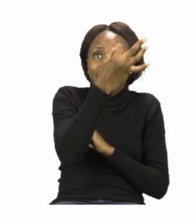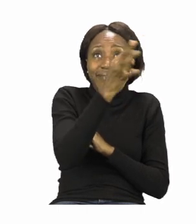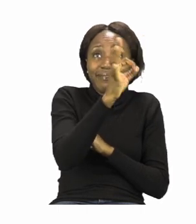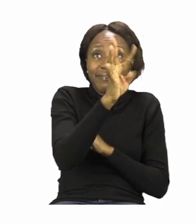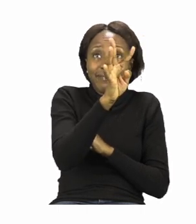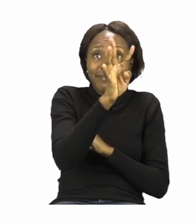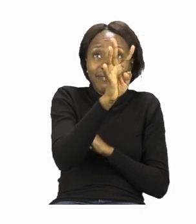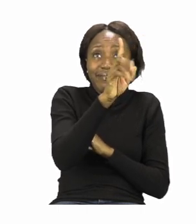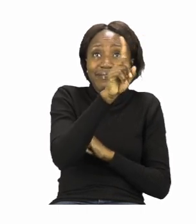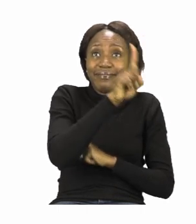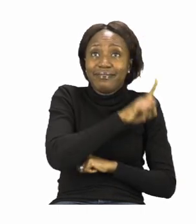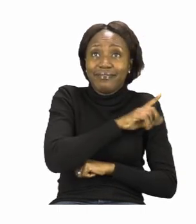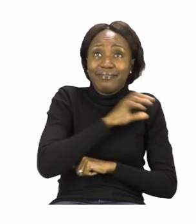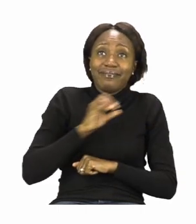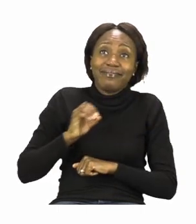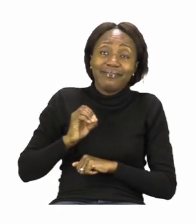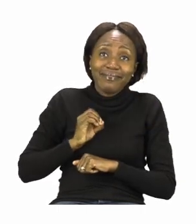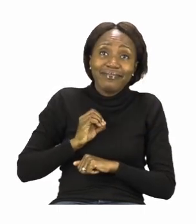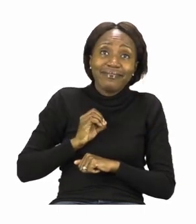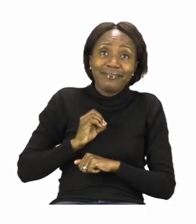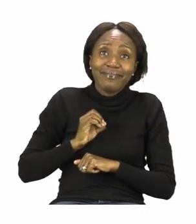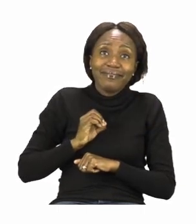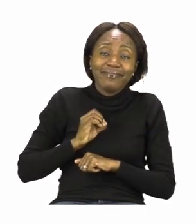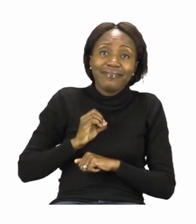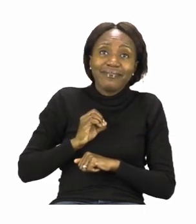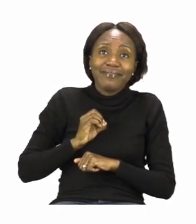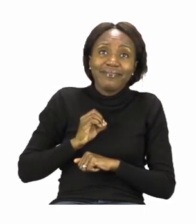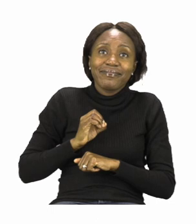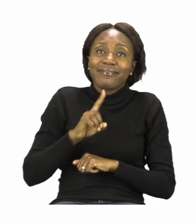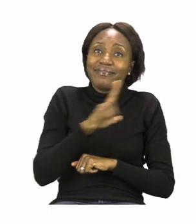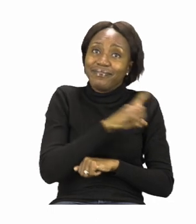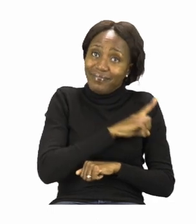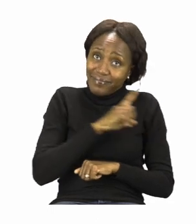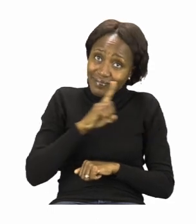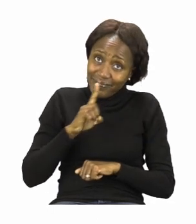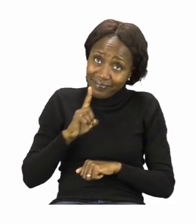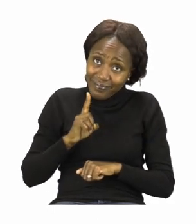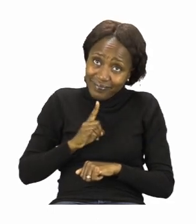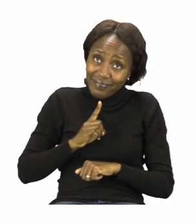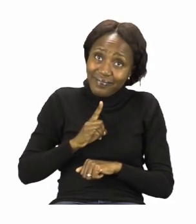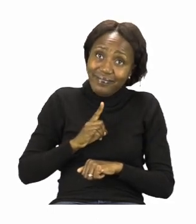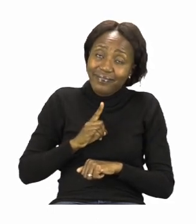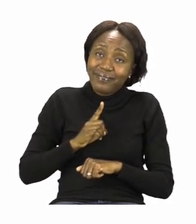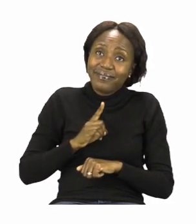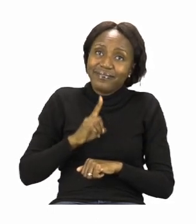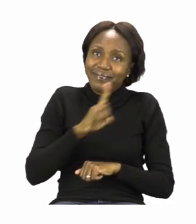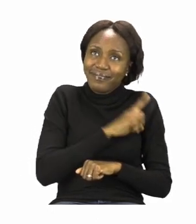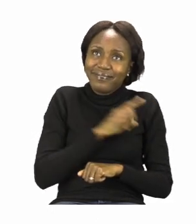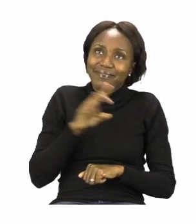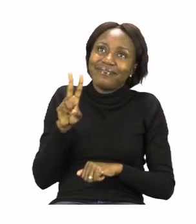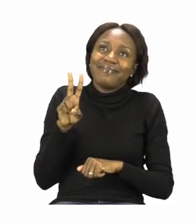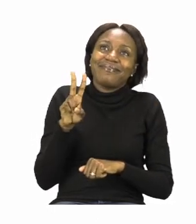9, 10, 11, 12.